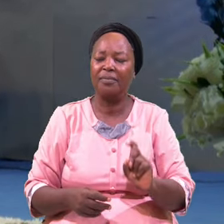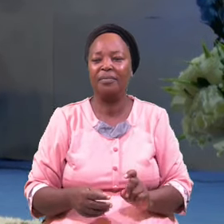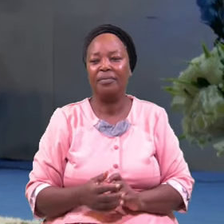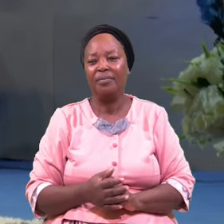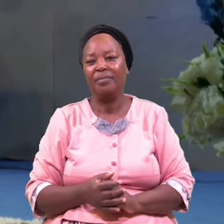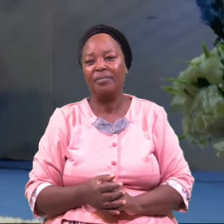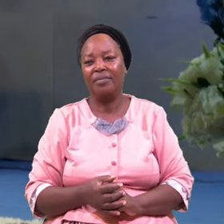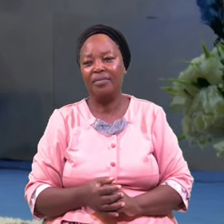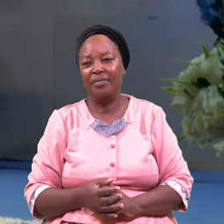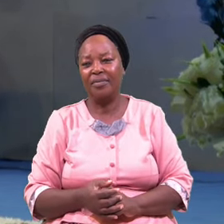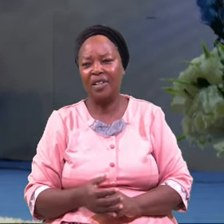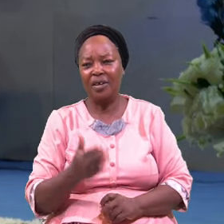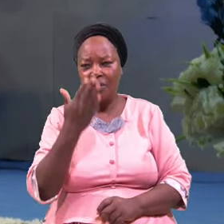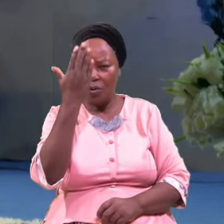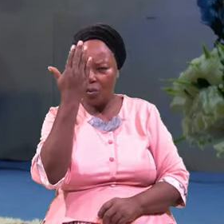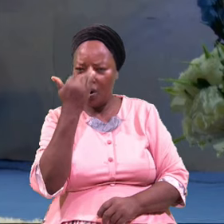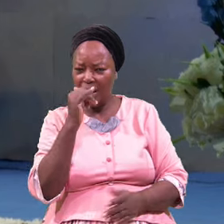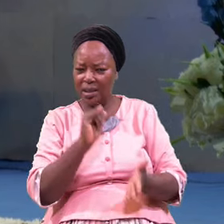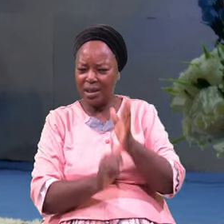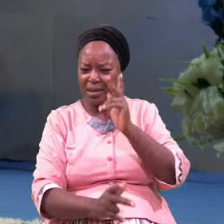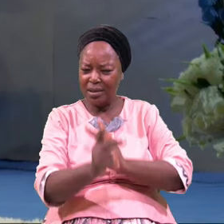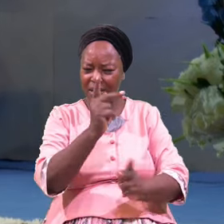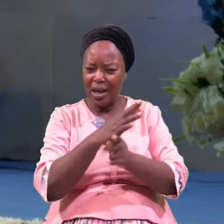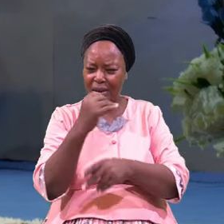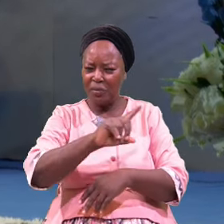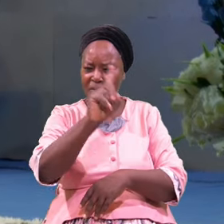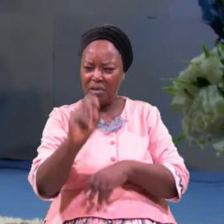Why That Kind Of Question